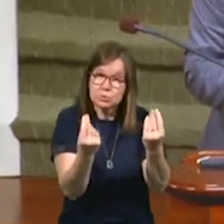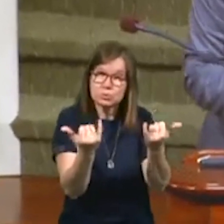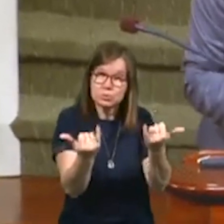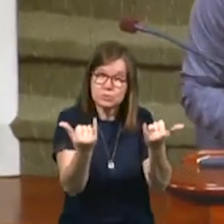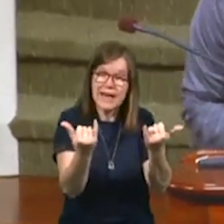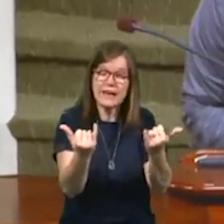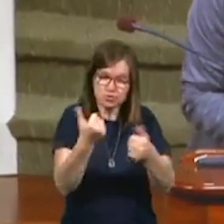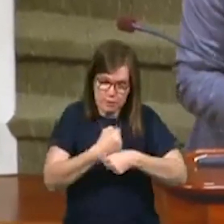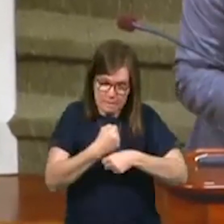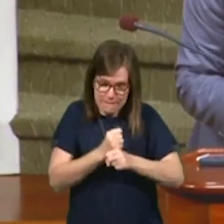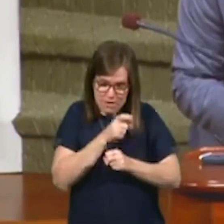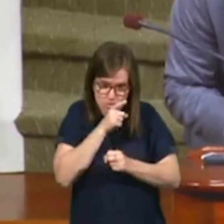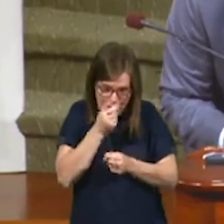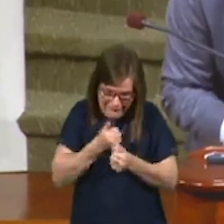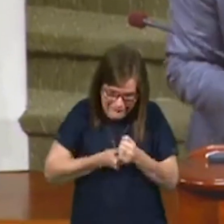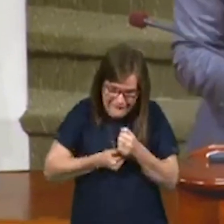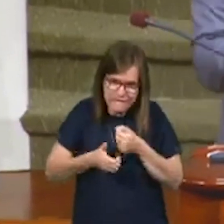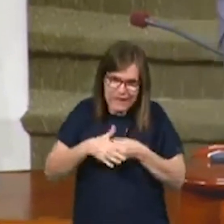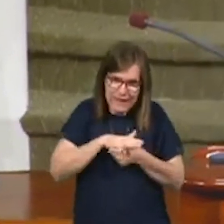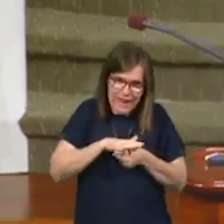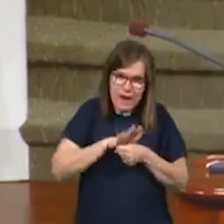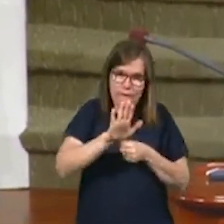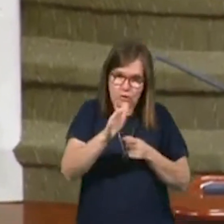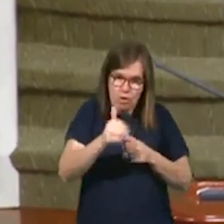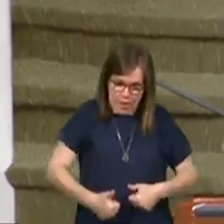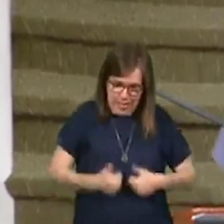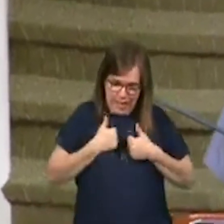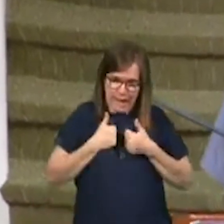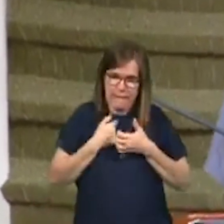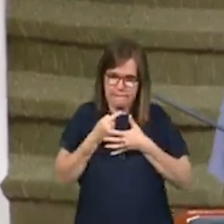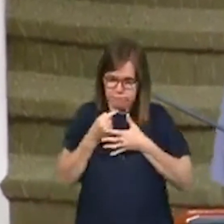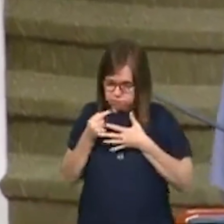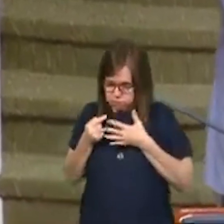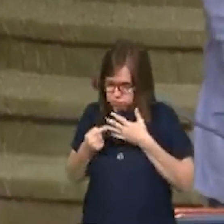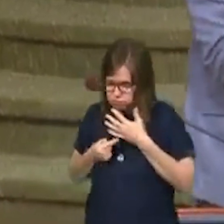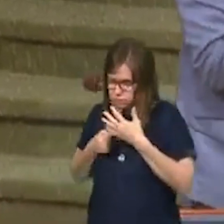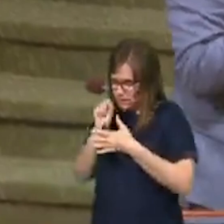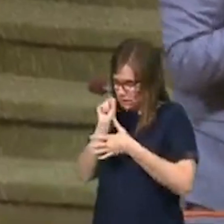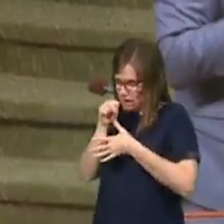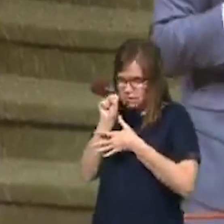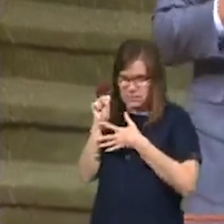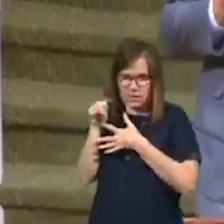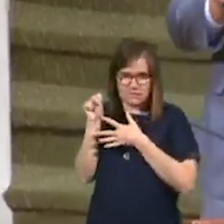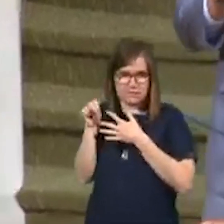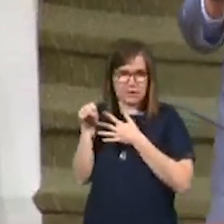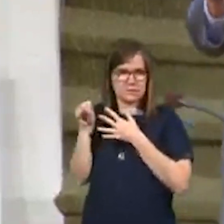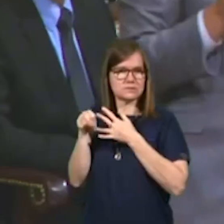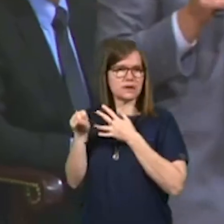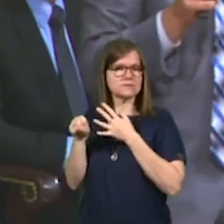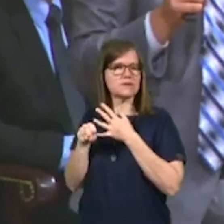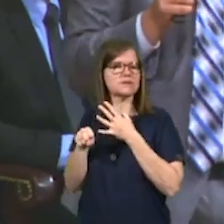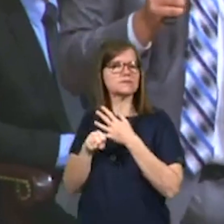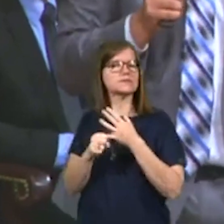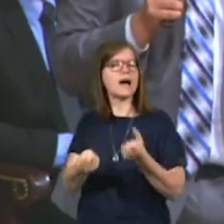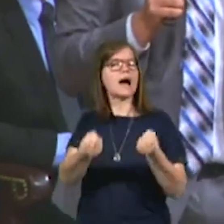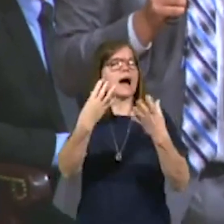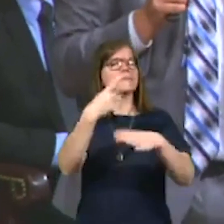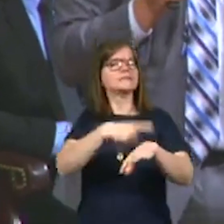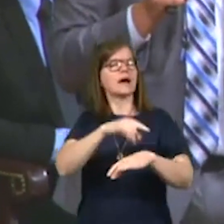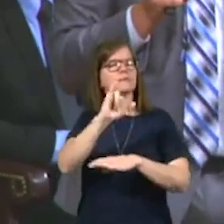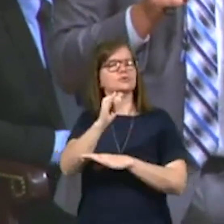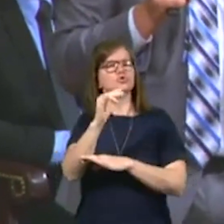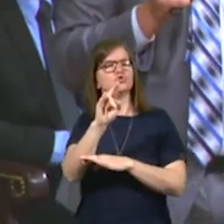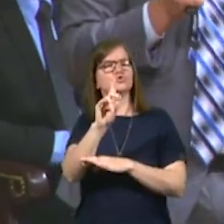in every area of your life, you are saying yes to Jesus. I wonder how many times Judas Iscariot said no.